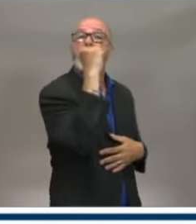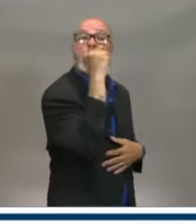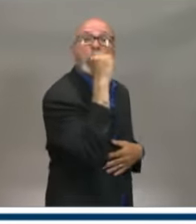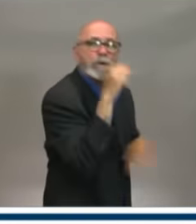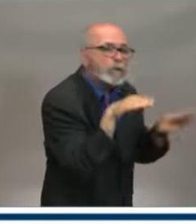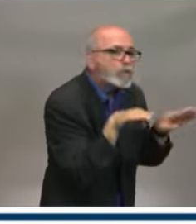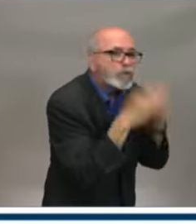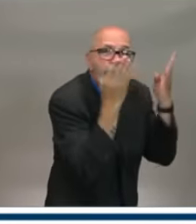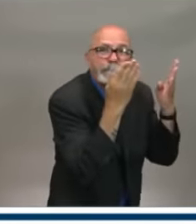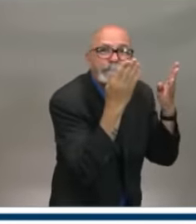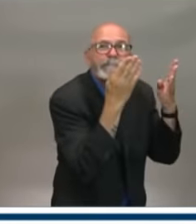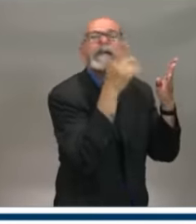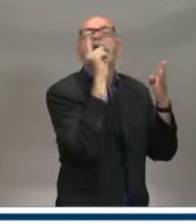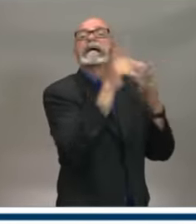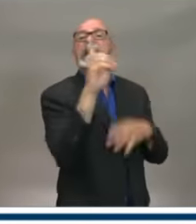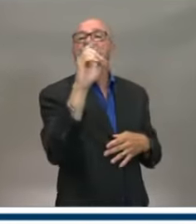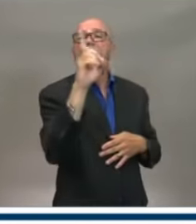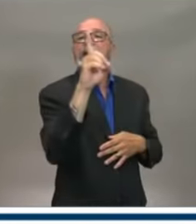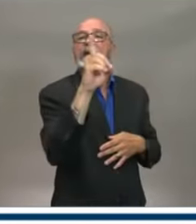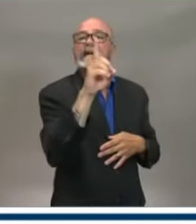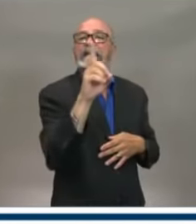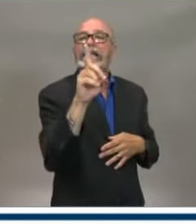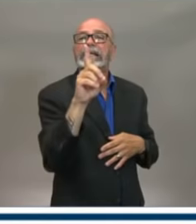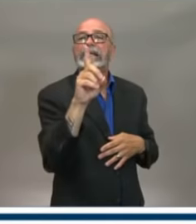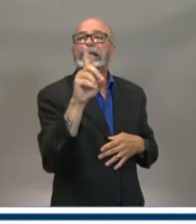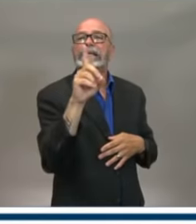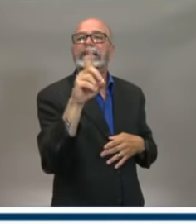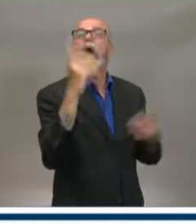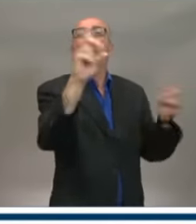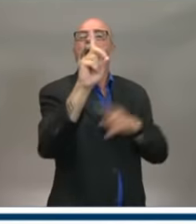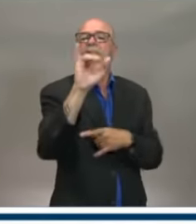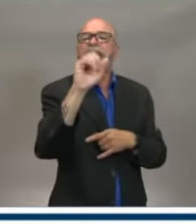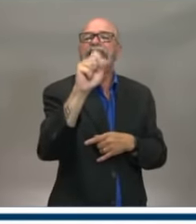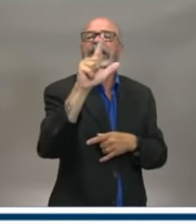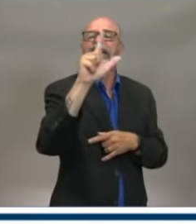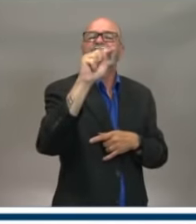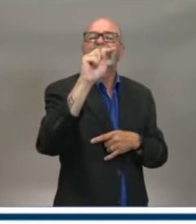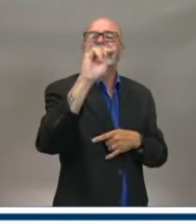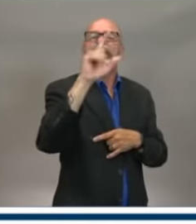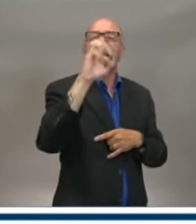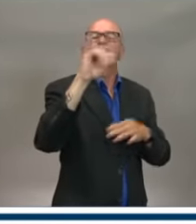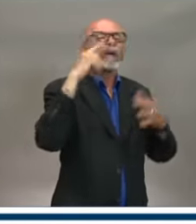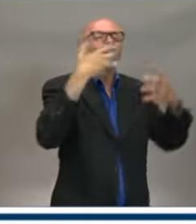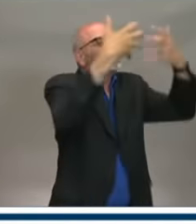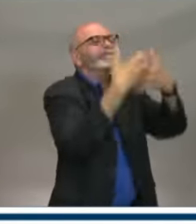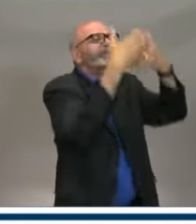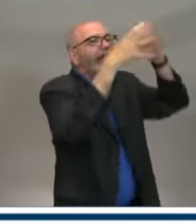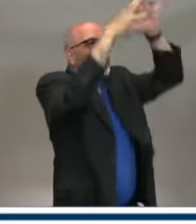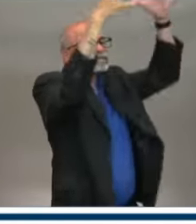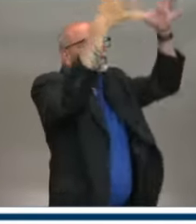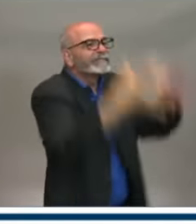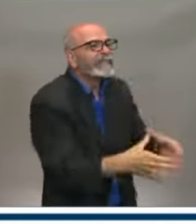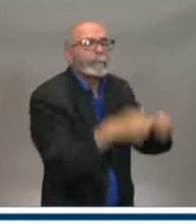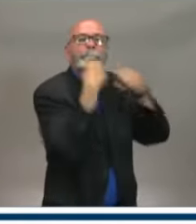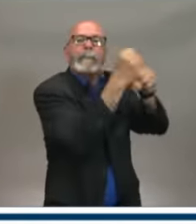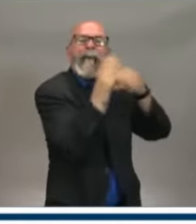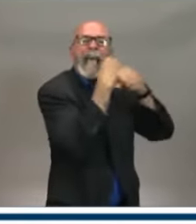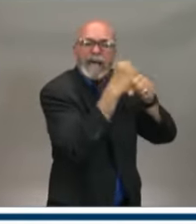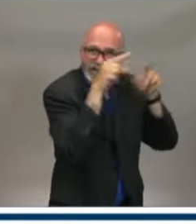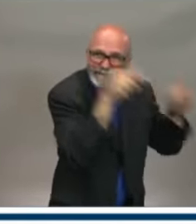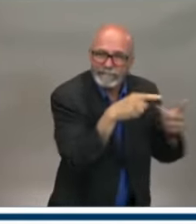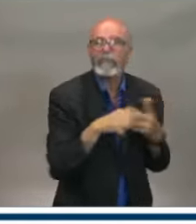Hair salons, barber shops, spas, nail salons and tattoo parlors. Gyms and yoga studios.